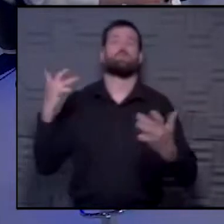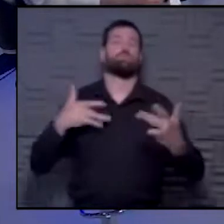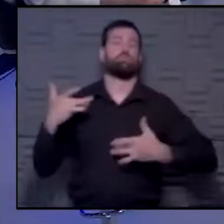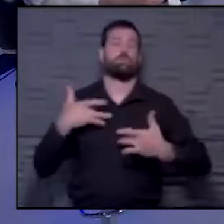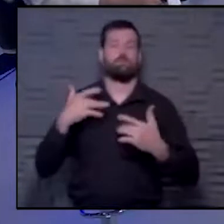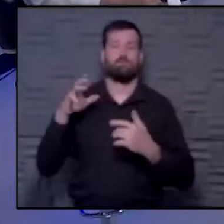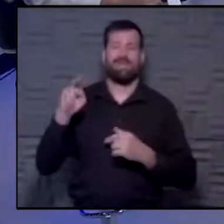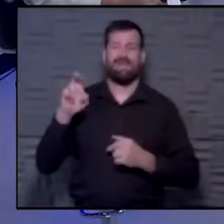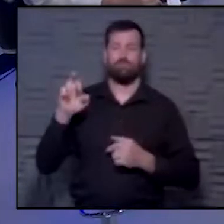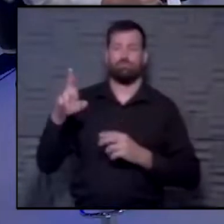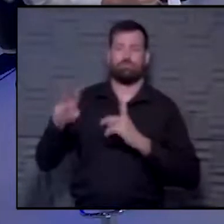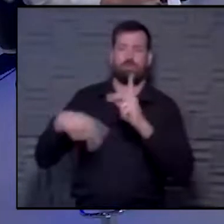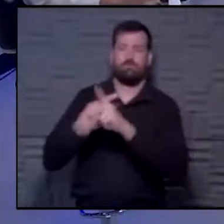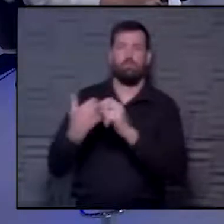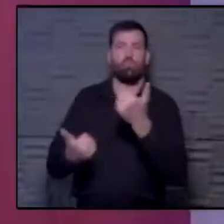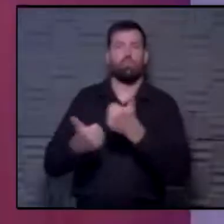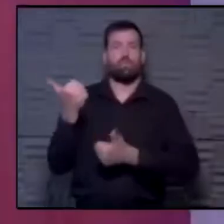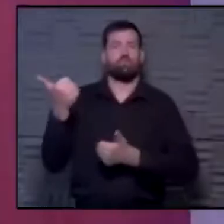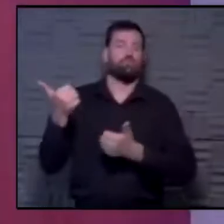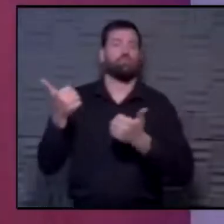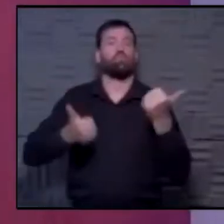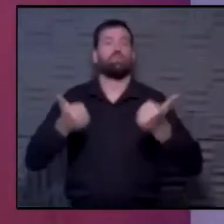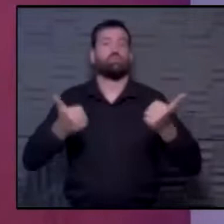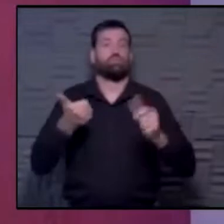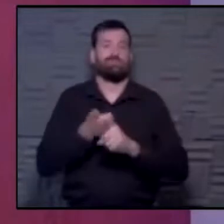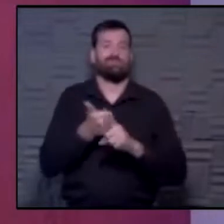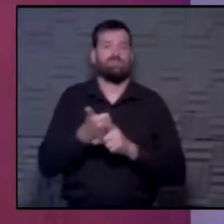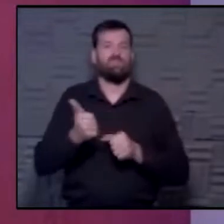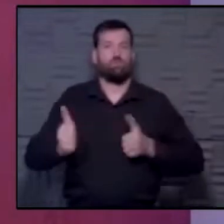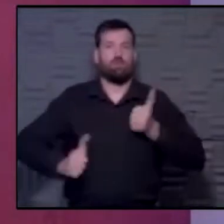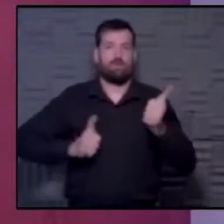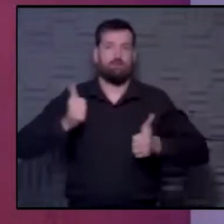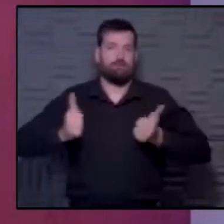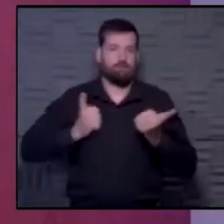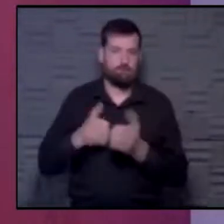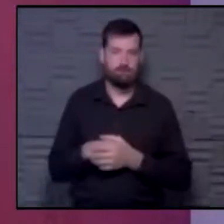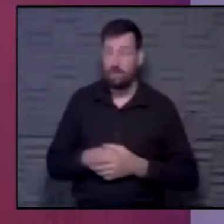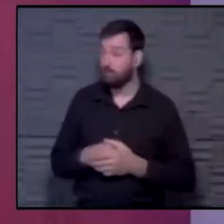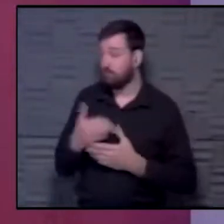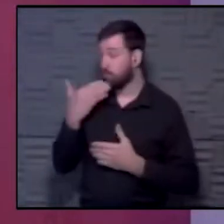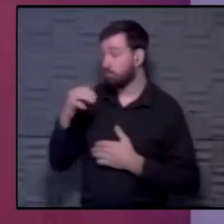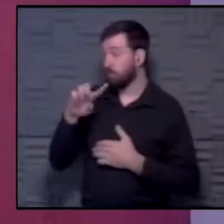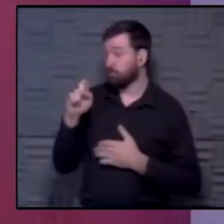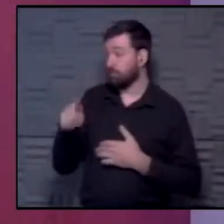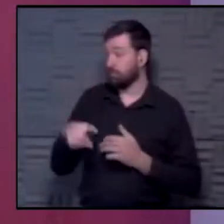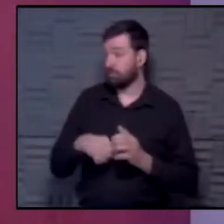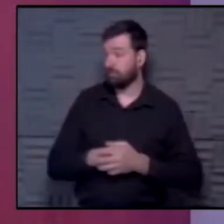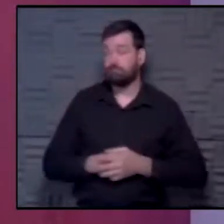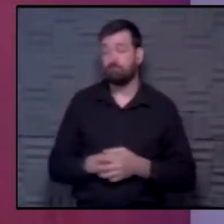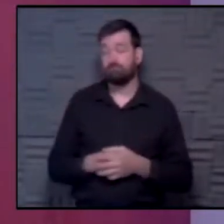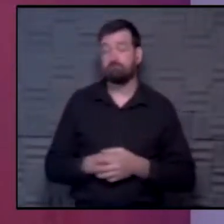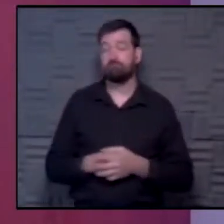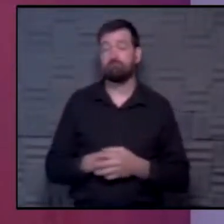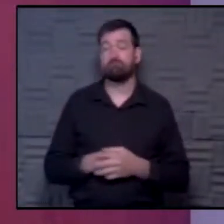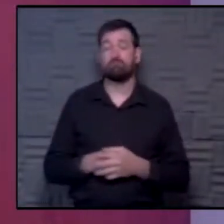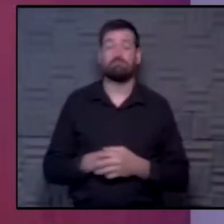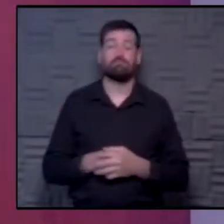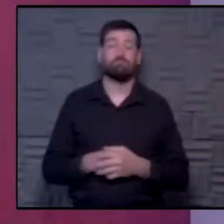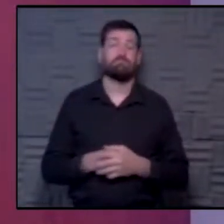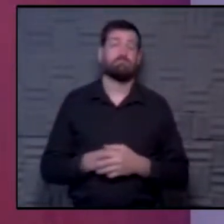which are aggressive? Yeah. I think that's a really good question. It's hard to tell.